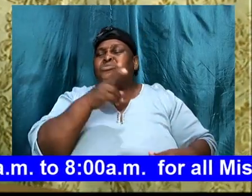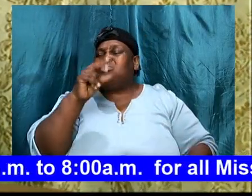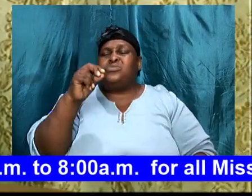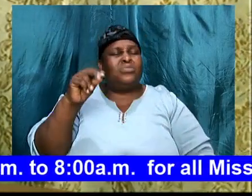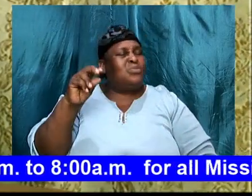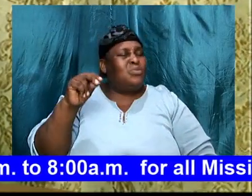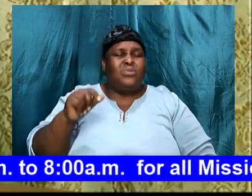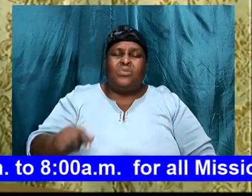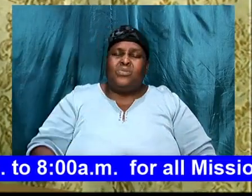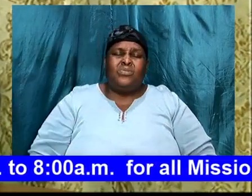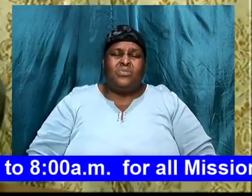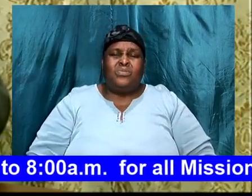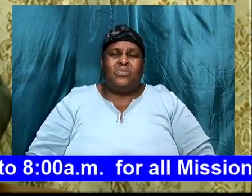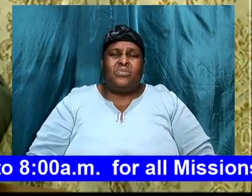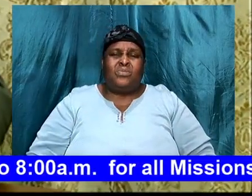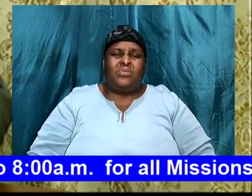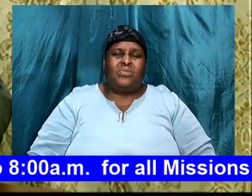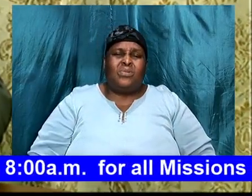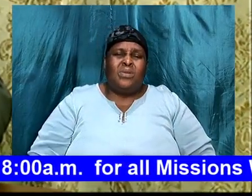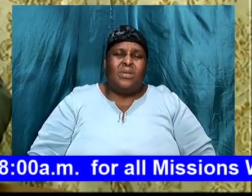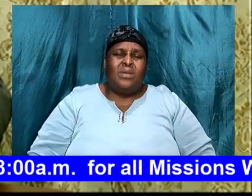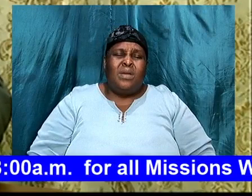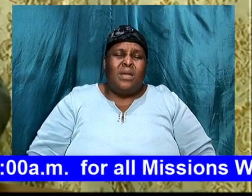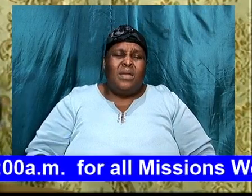nor, does it mean, that your decision,